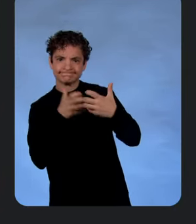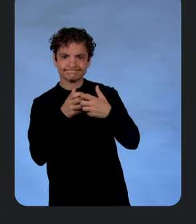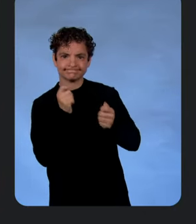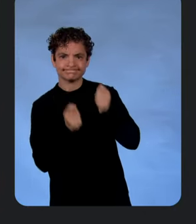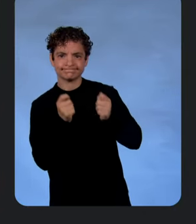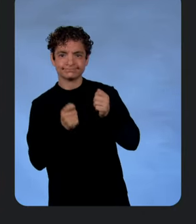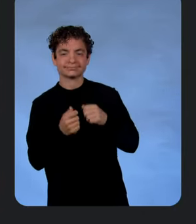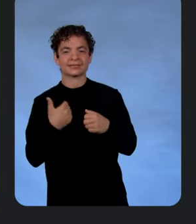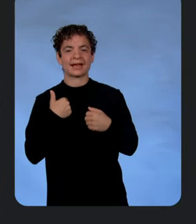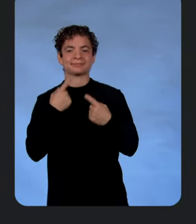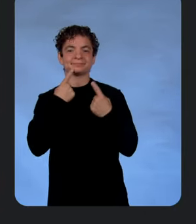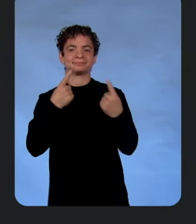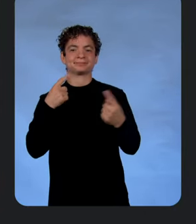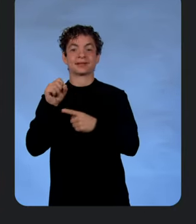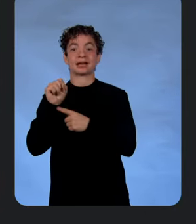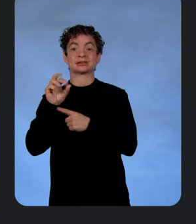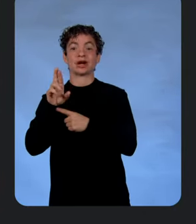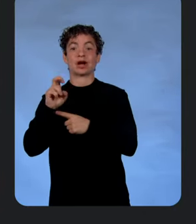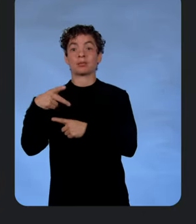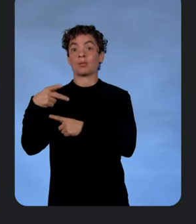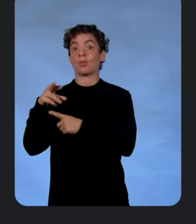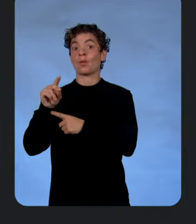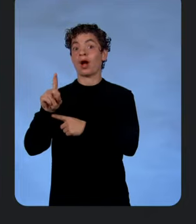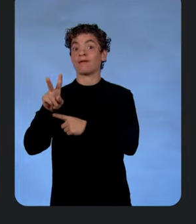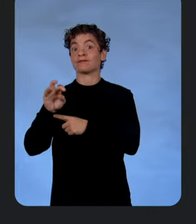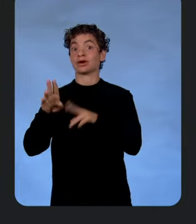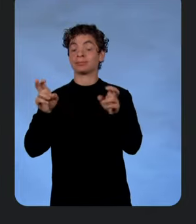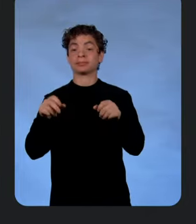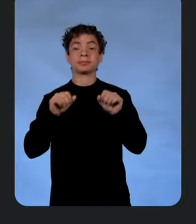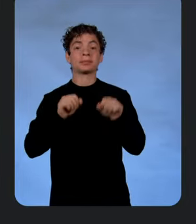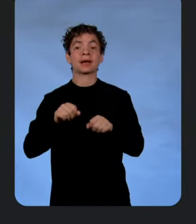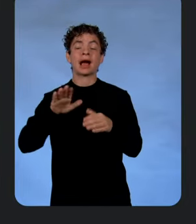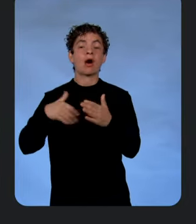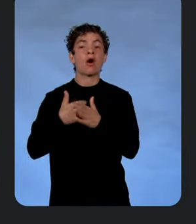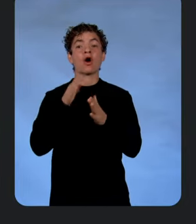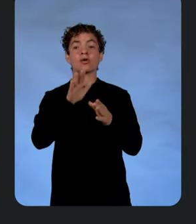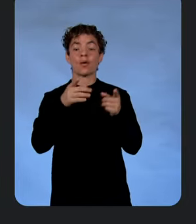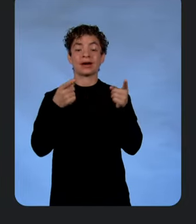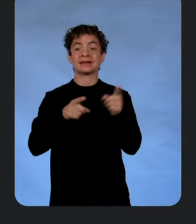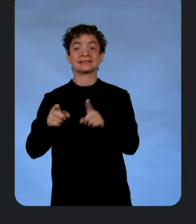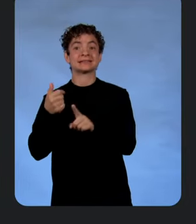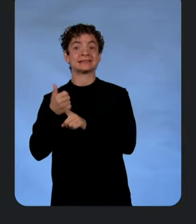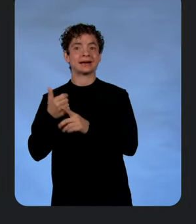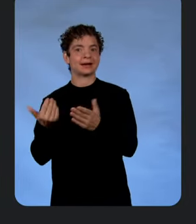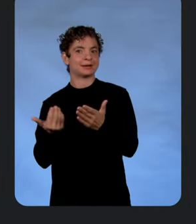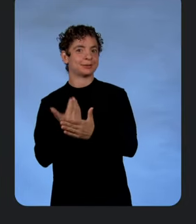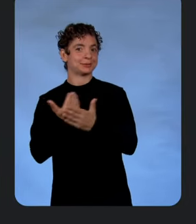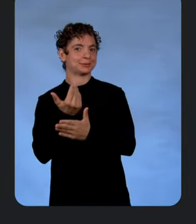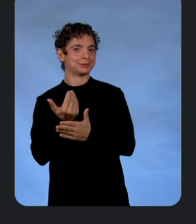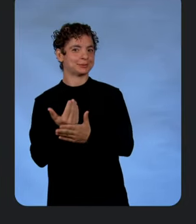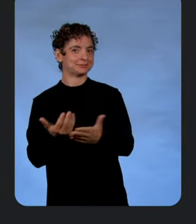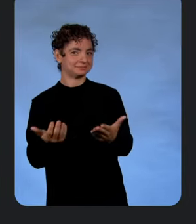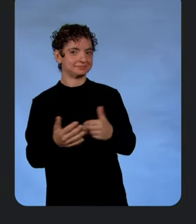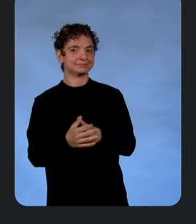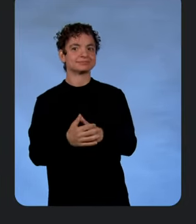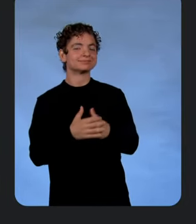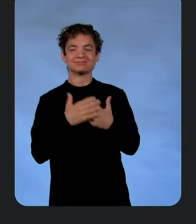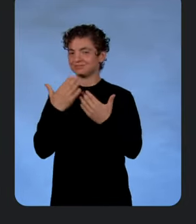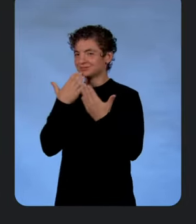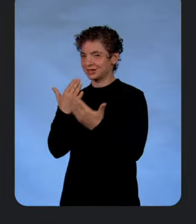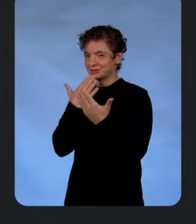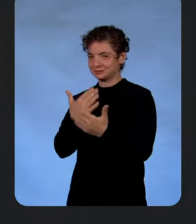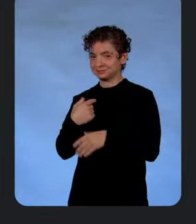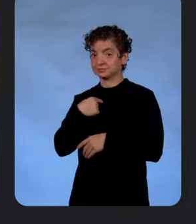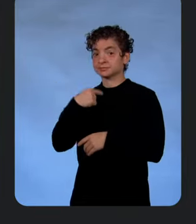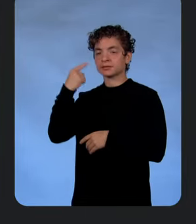SRE prod verb that I really like. May all your incidents be novel. Thank you, Steve. I think I know someone else who agrees